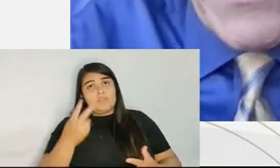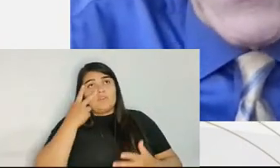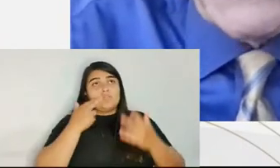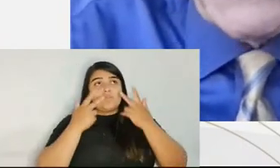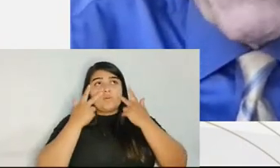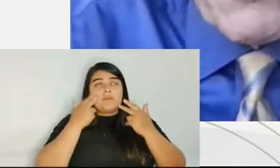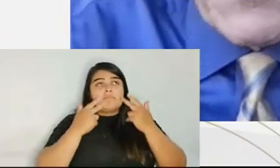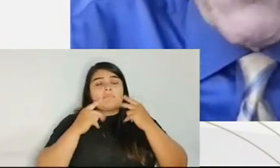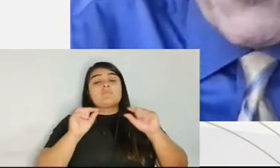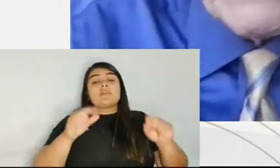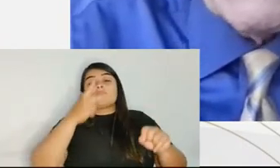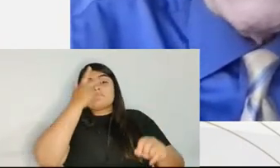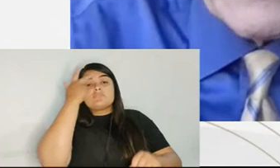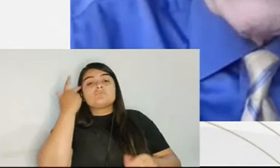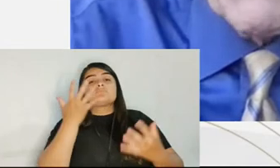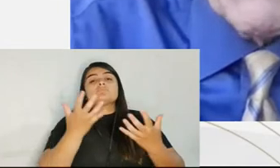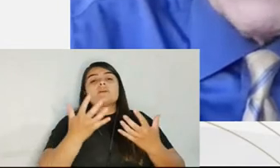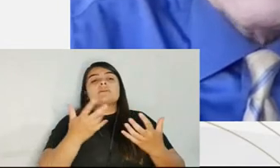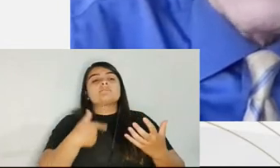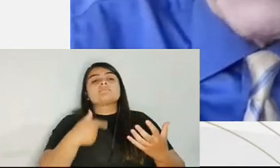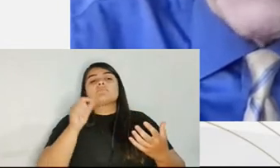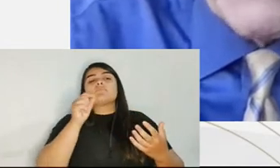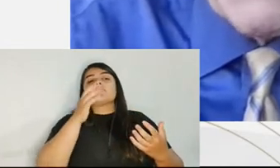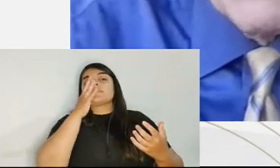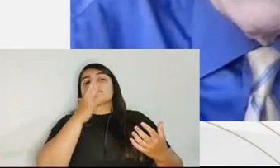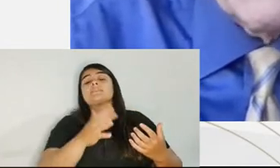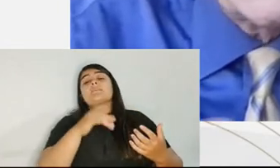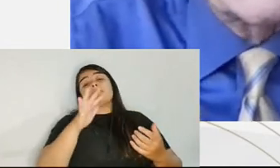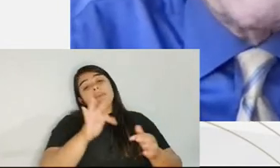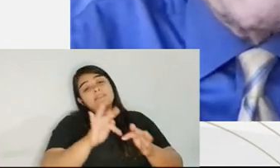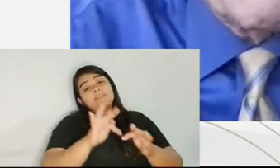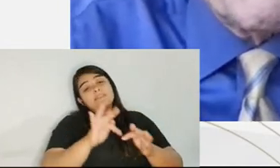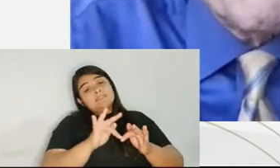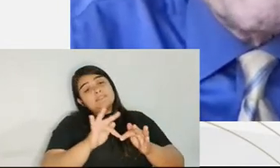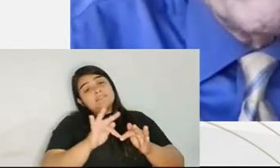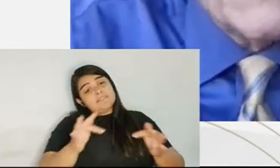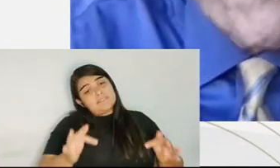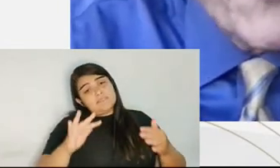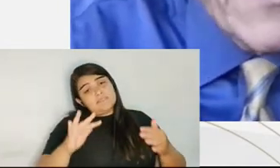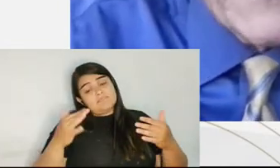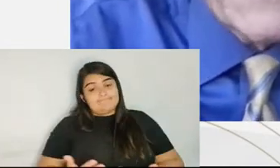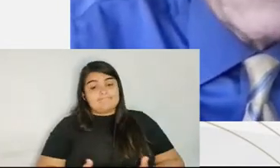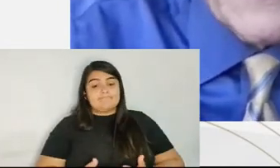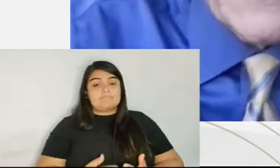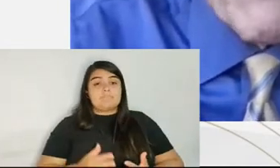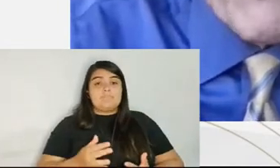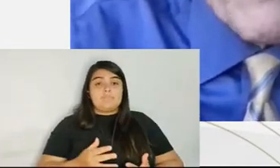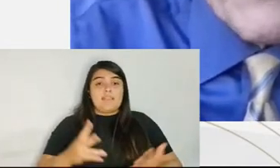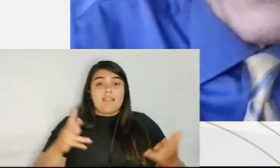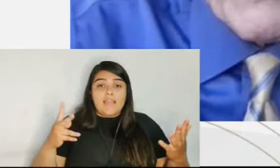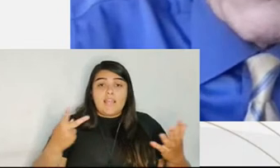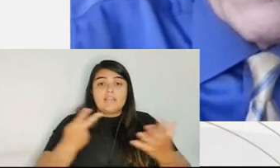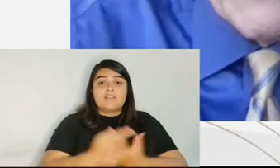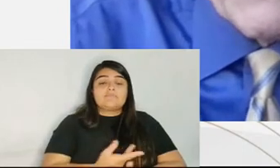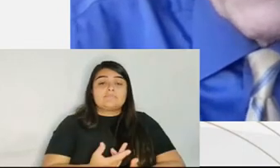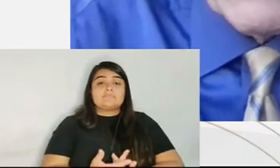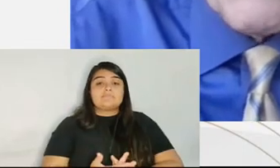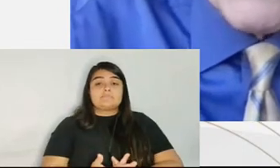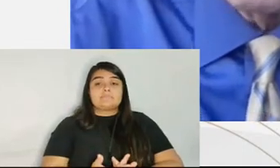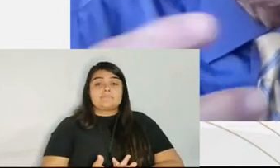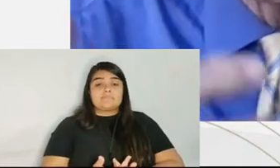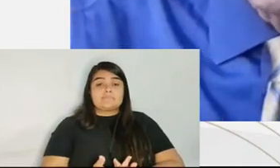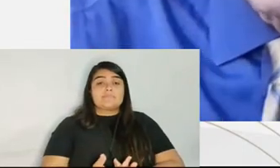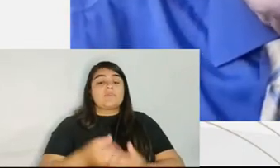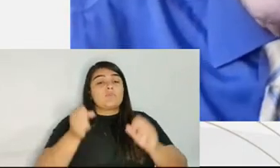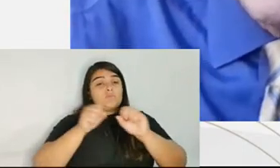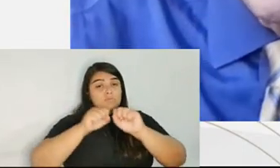kind of plea bargaining takes place, the system looks pretty much the same from there. The